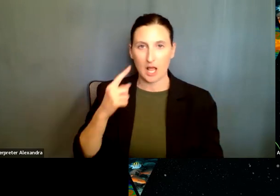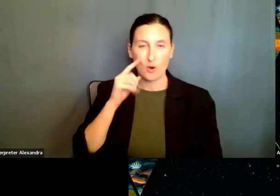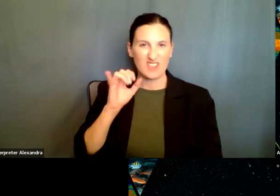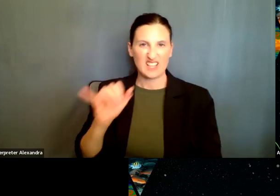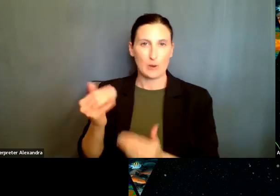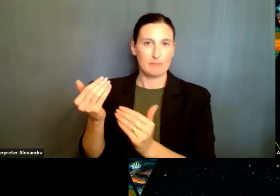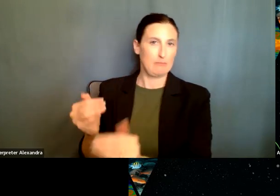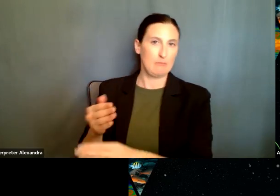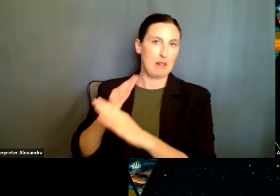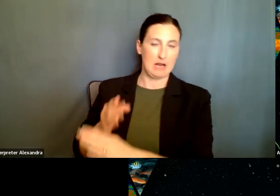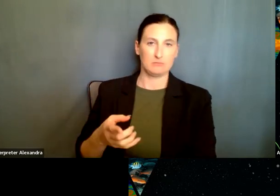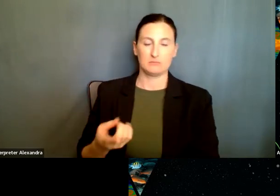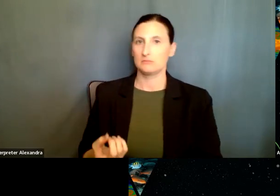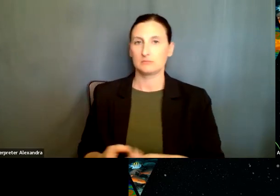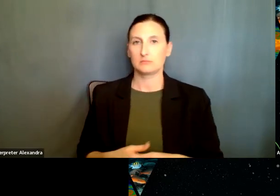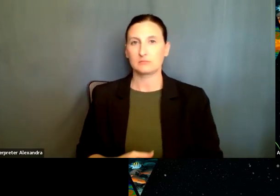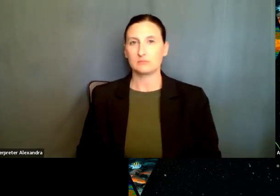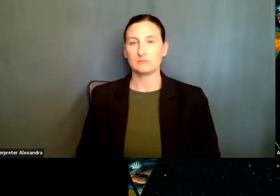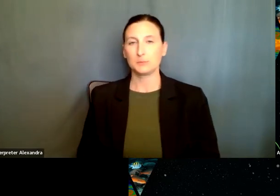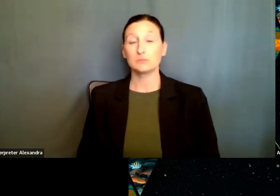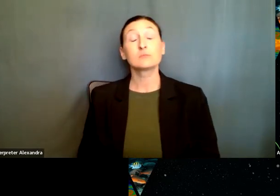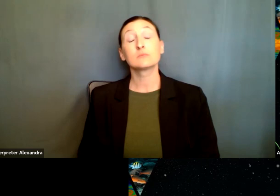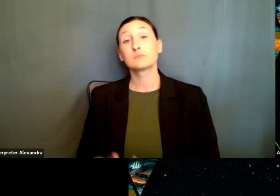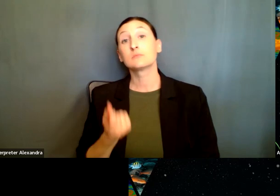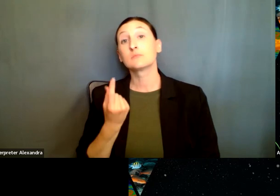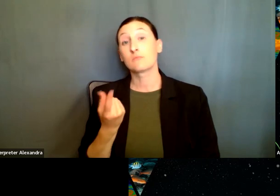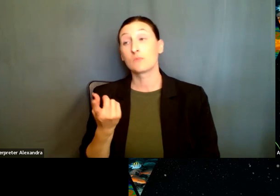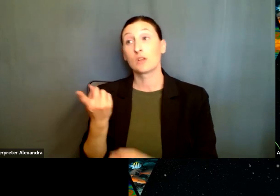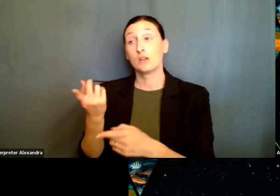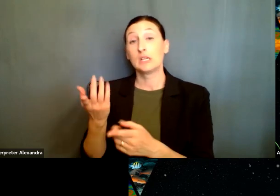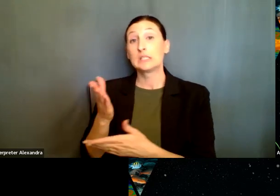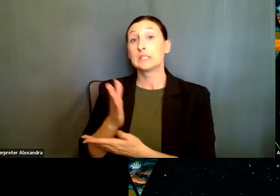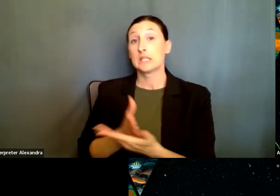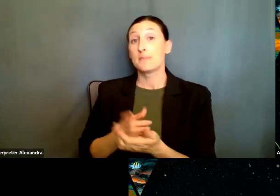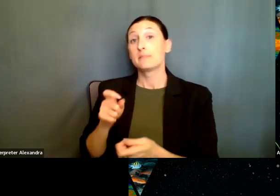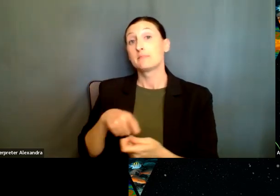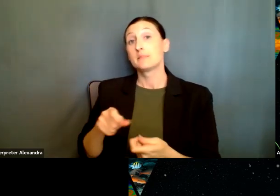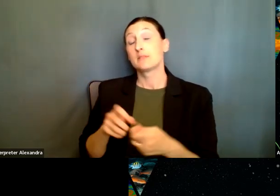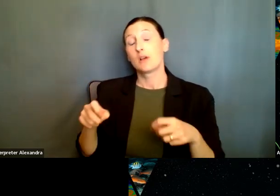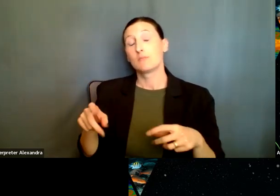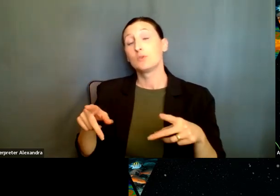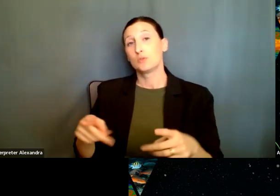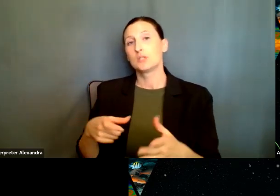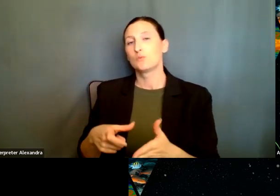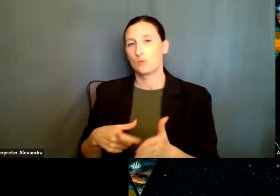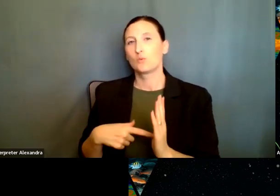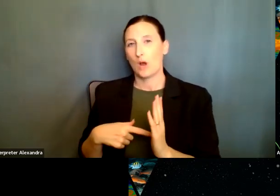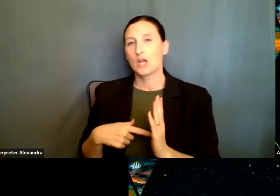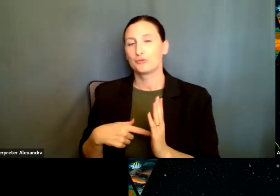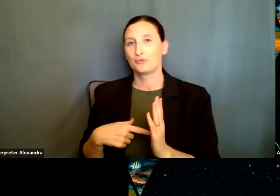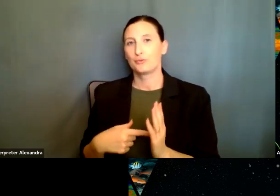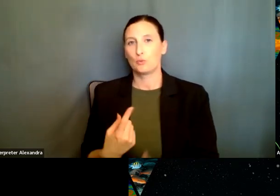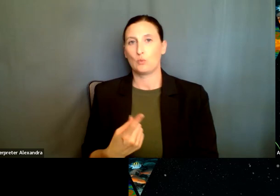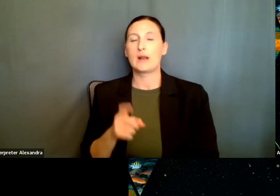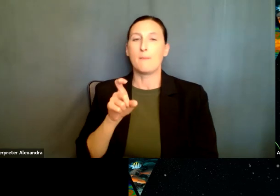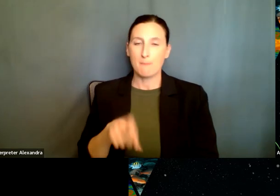um, is, um, is, an issue. There are those specific opportunities in which one must have